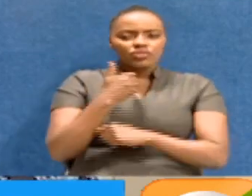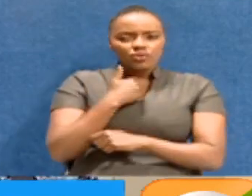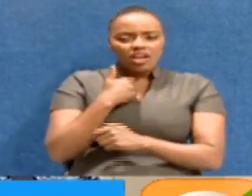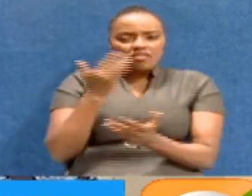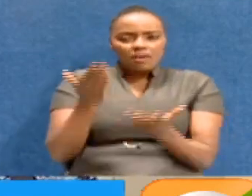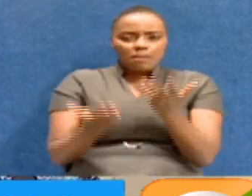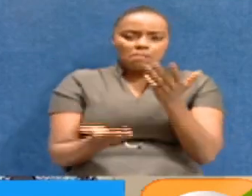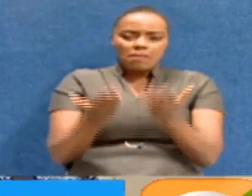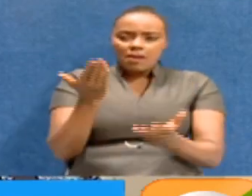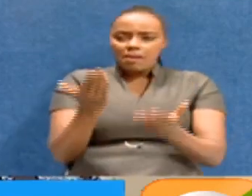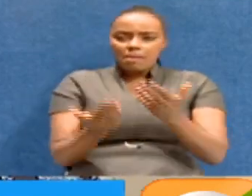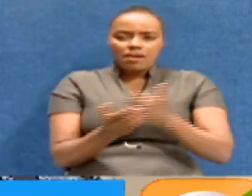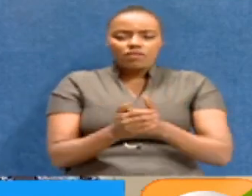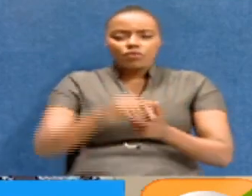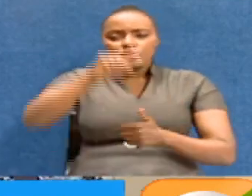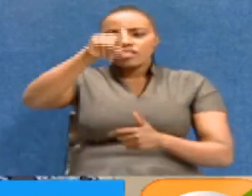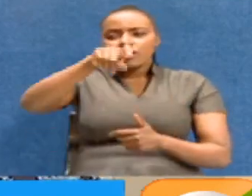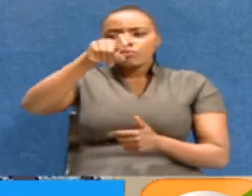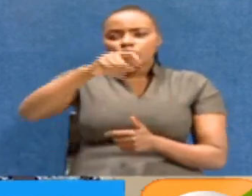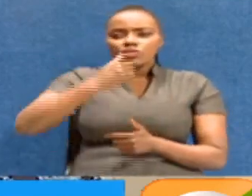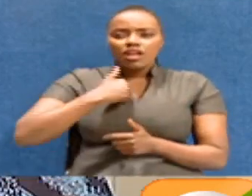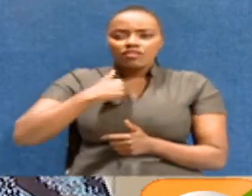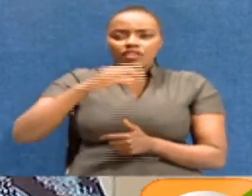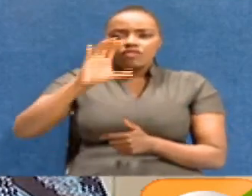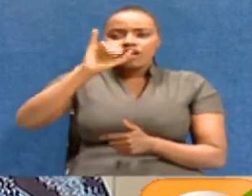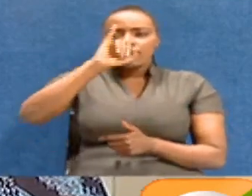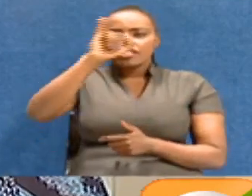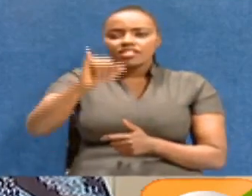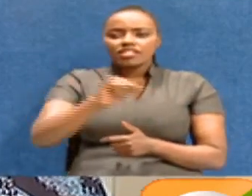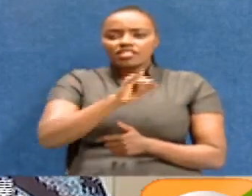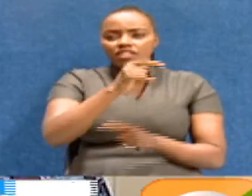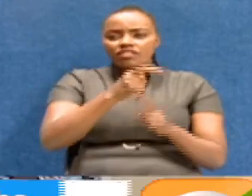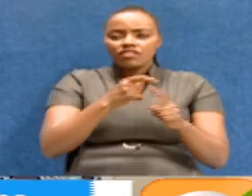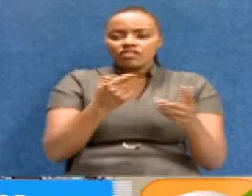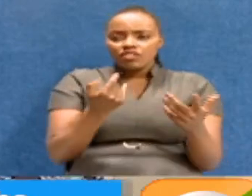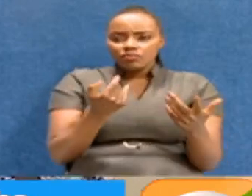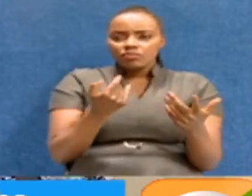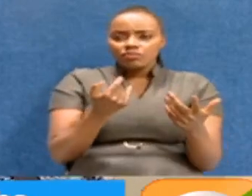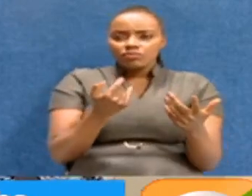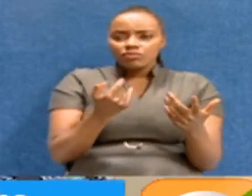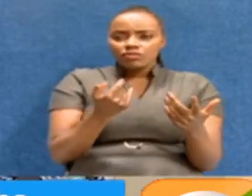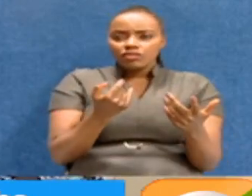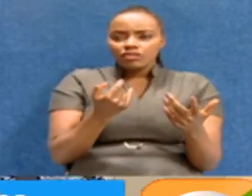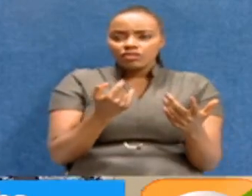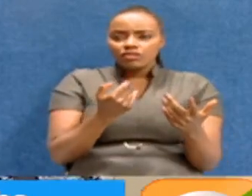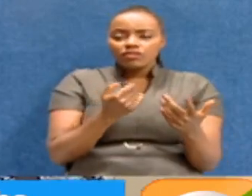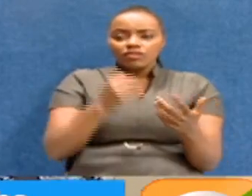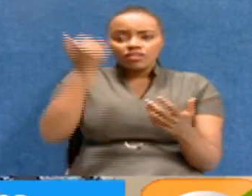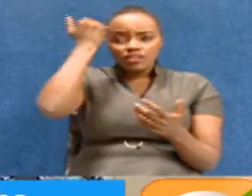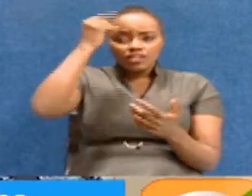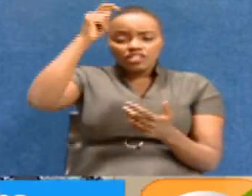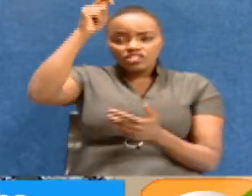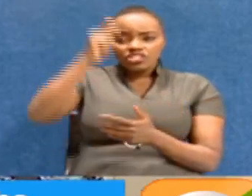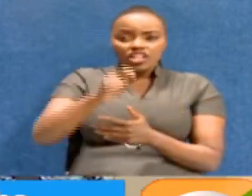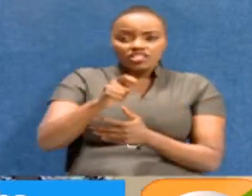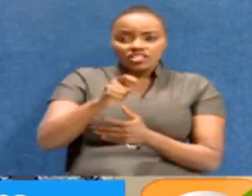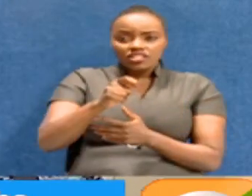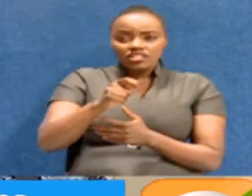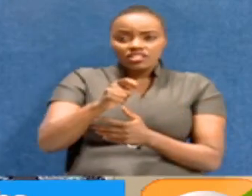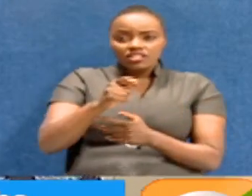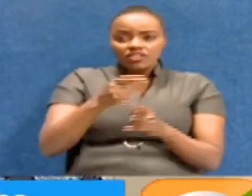maybe we should get a Chief Justice from the seating judges of the